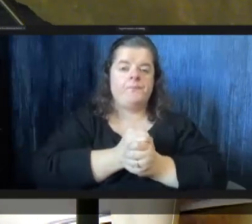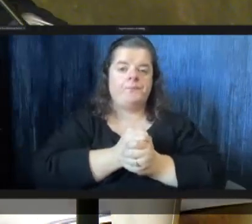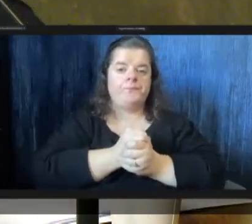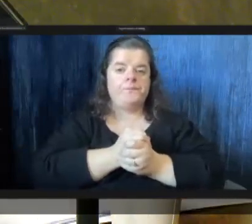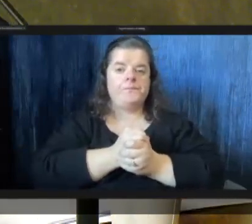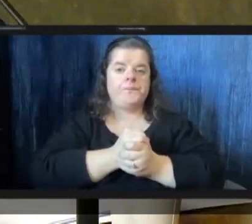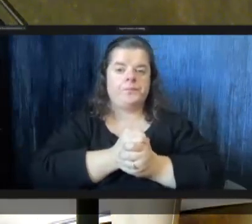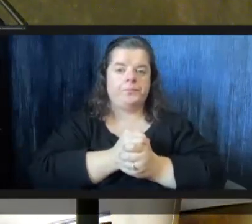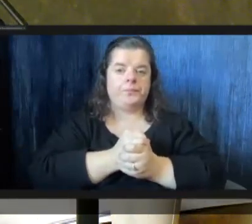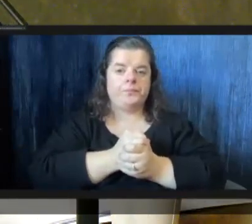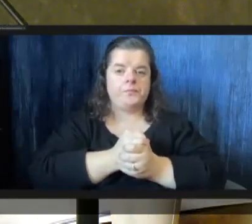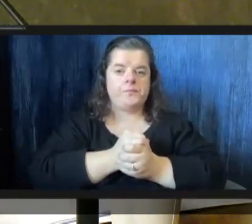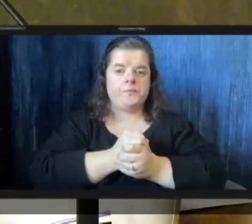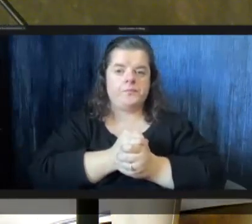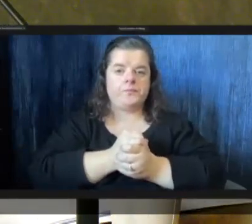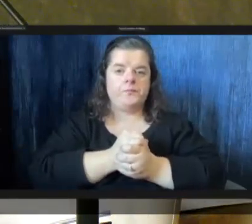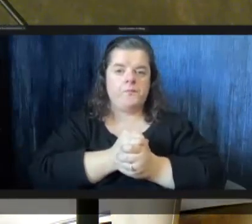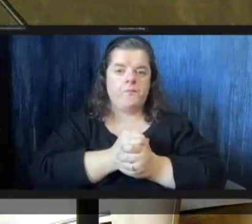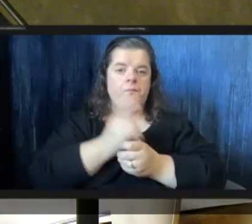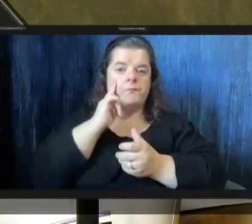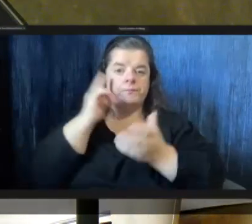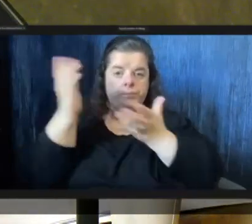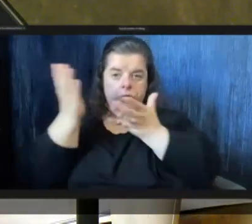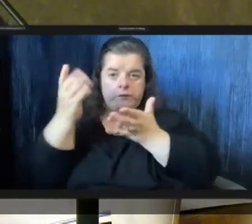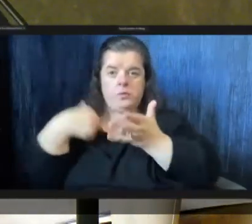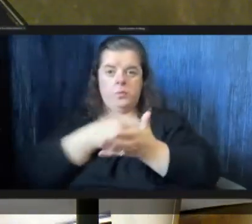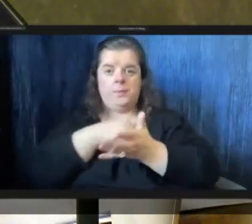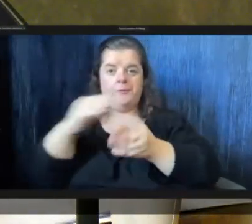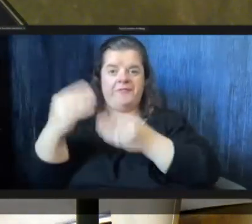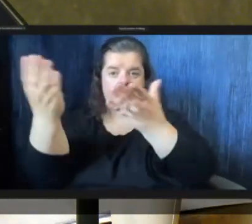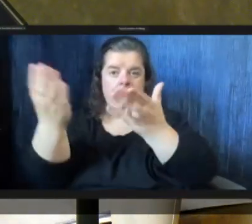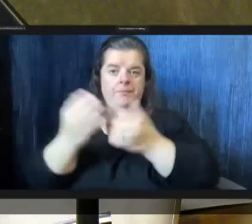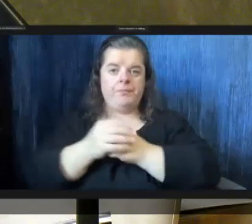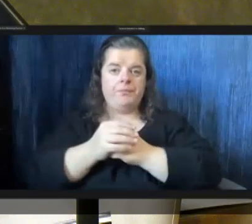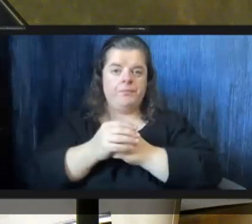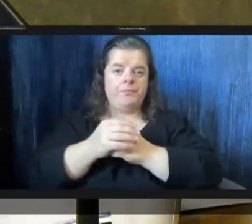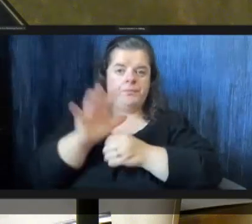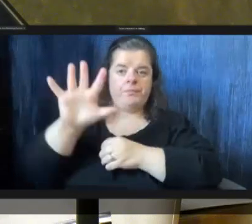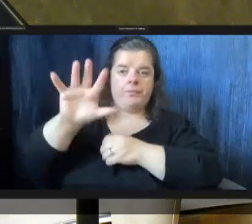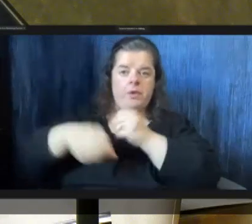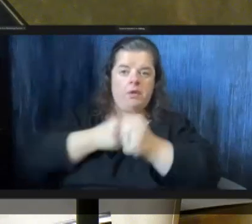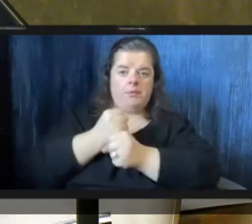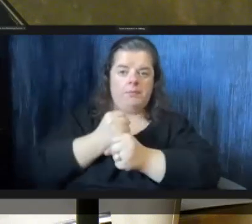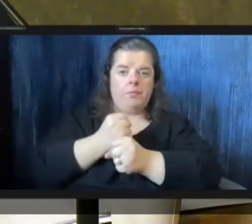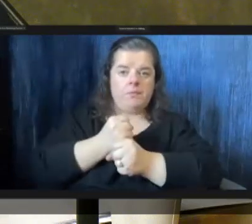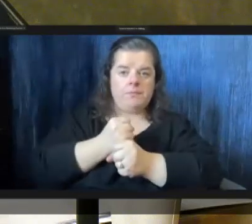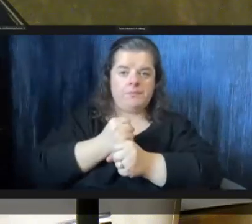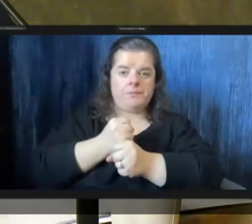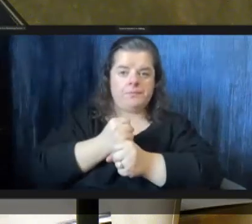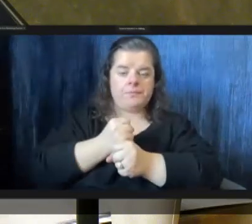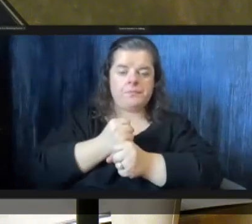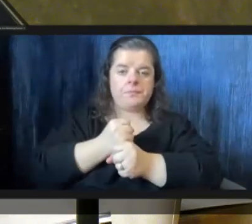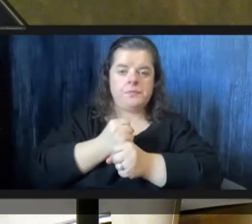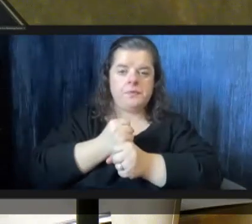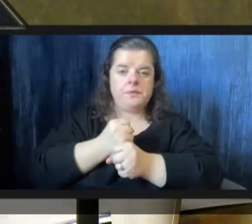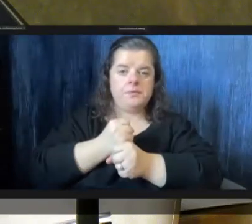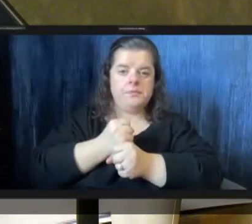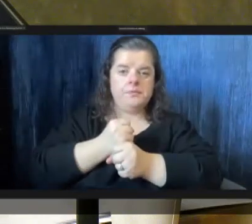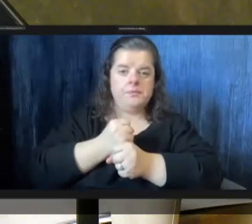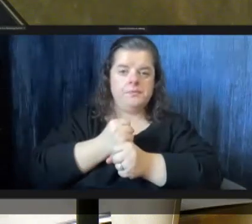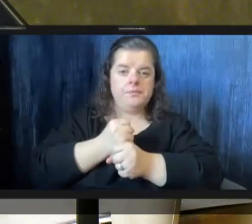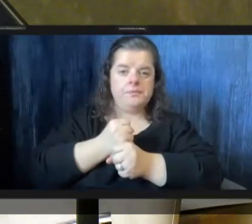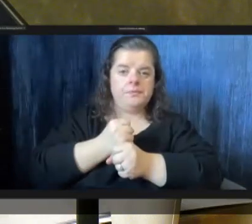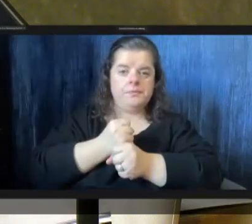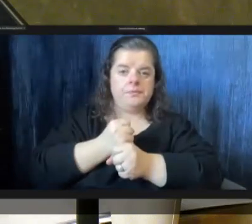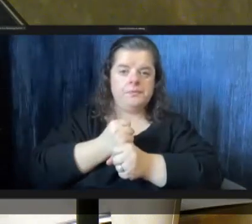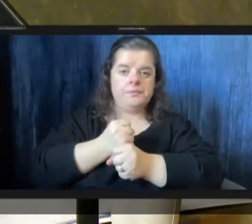services that we provide there's a five year um that's in the five year